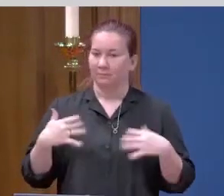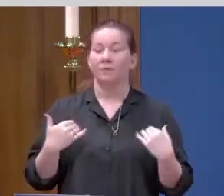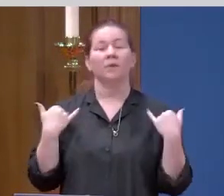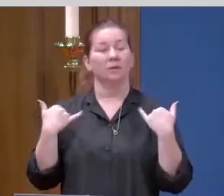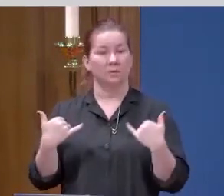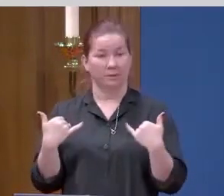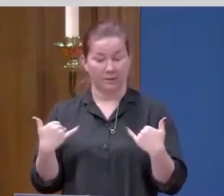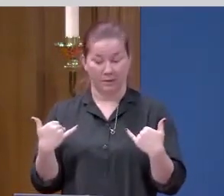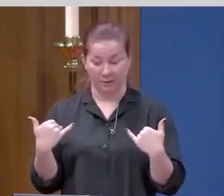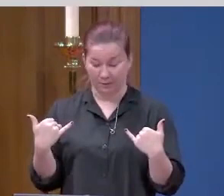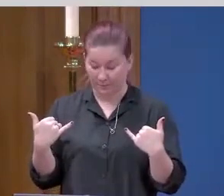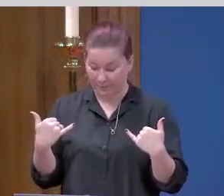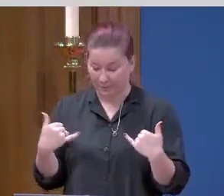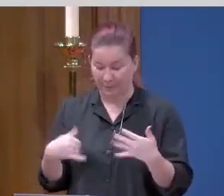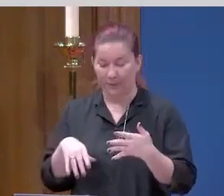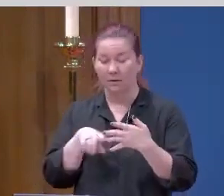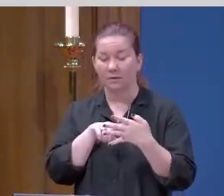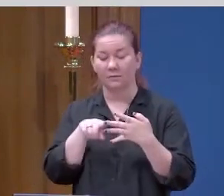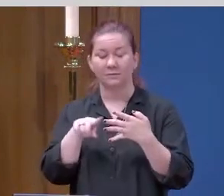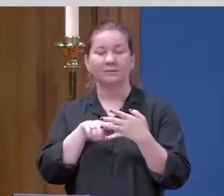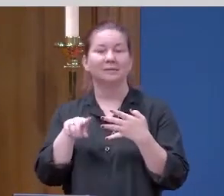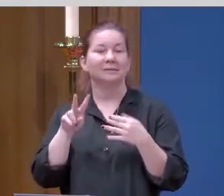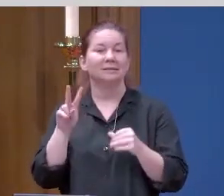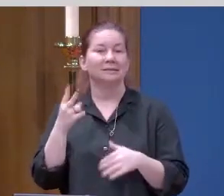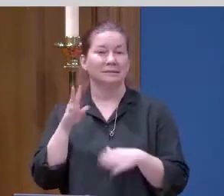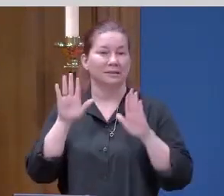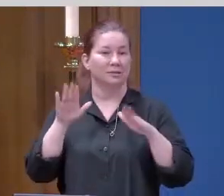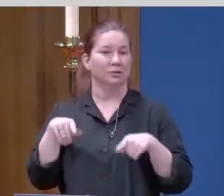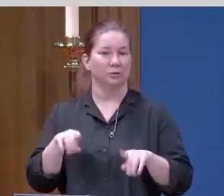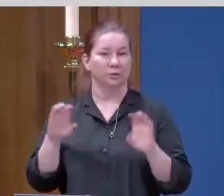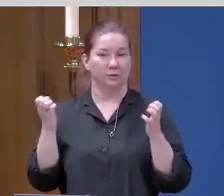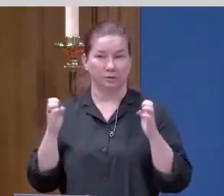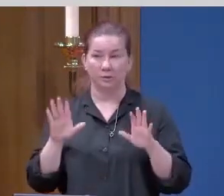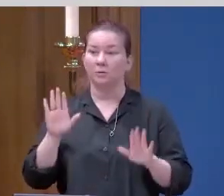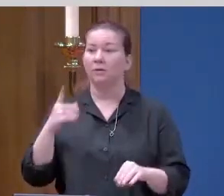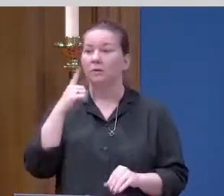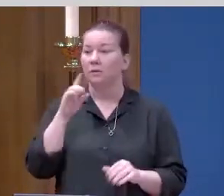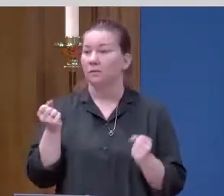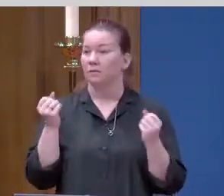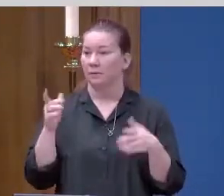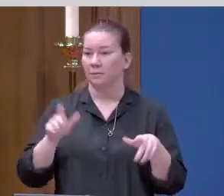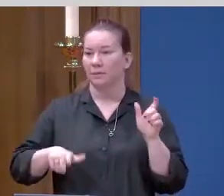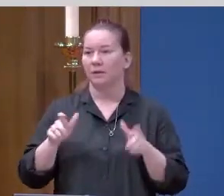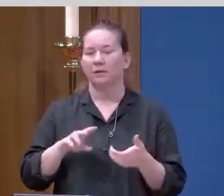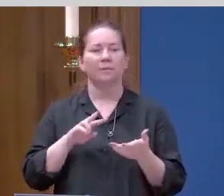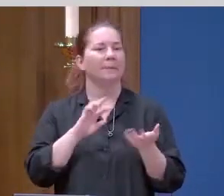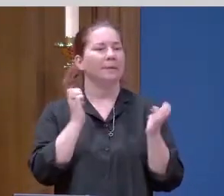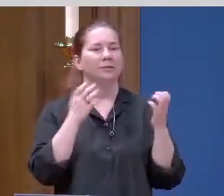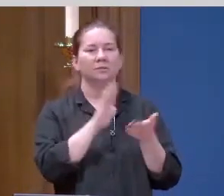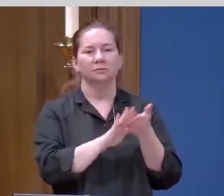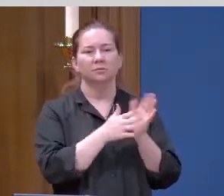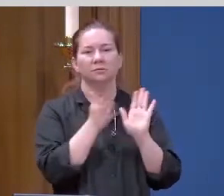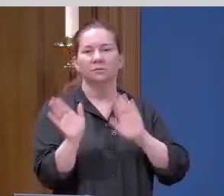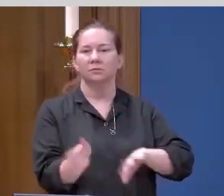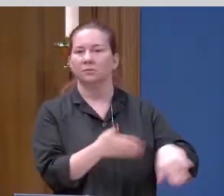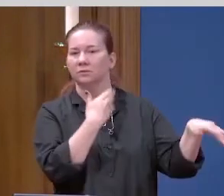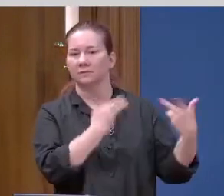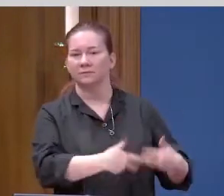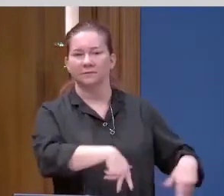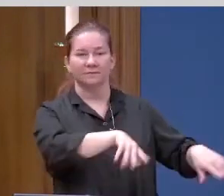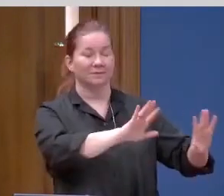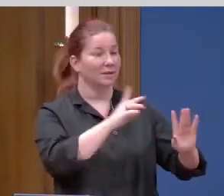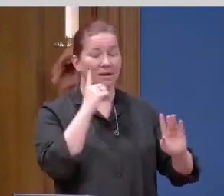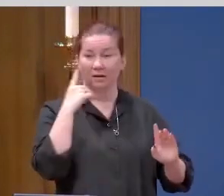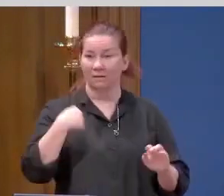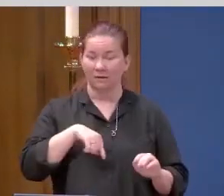Today is the second Sunday of Easter. Now, for many people, Easter is finished, but not for